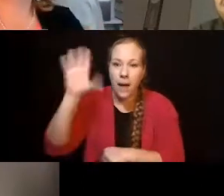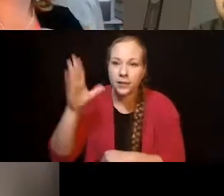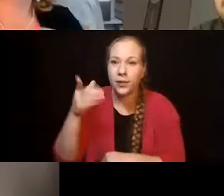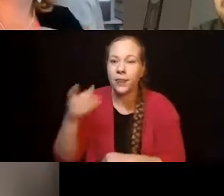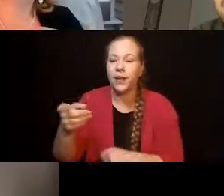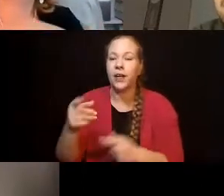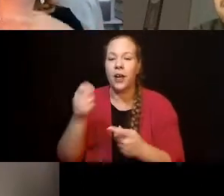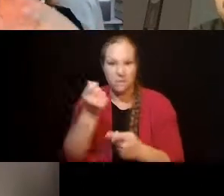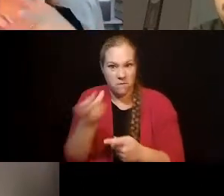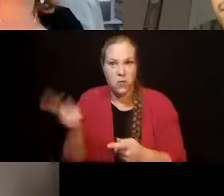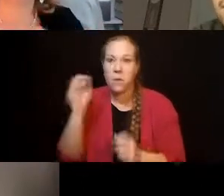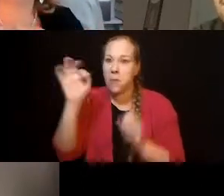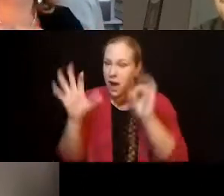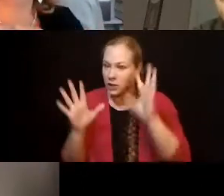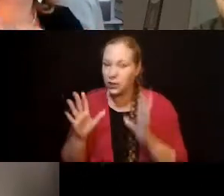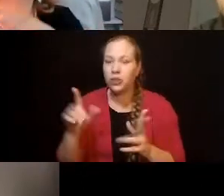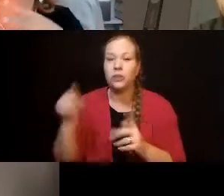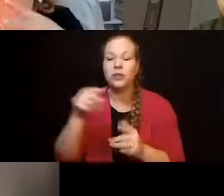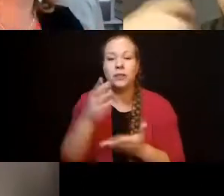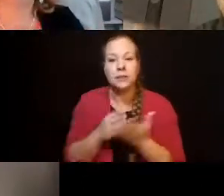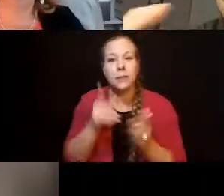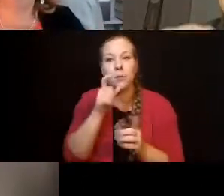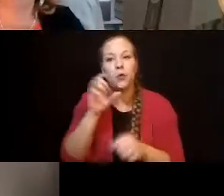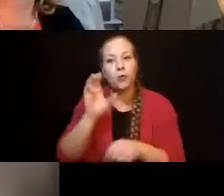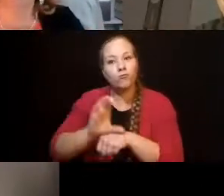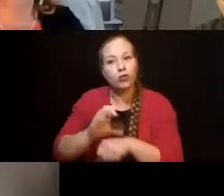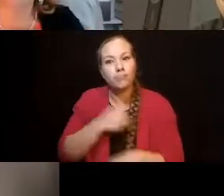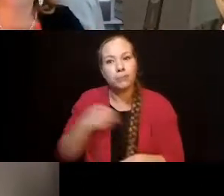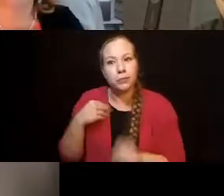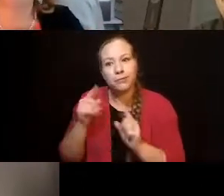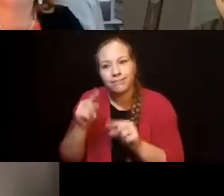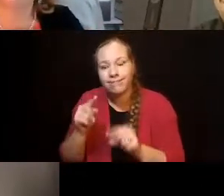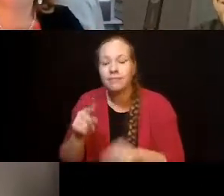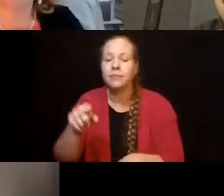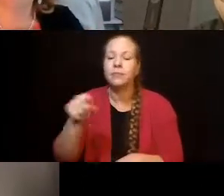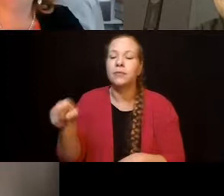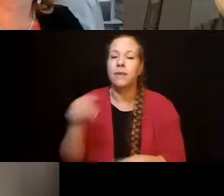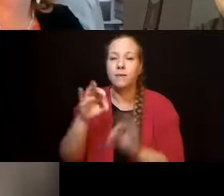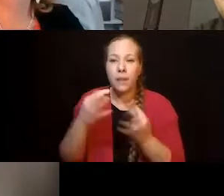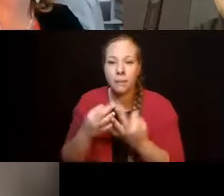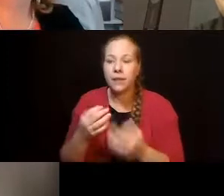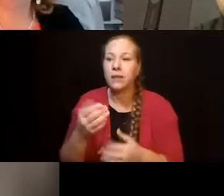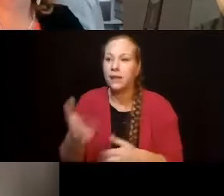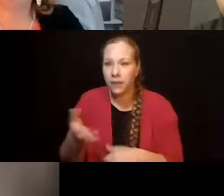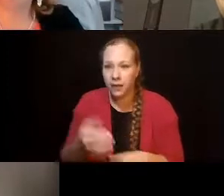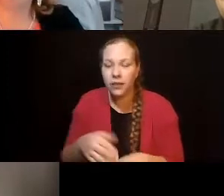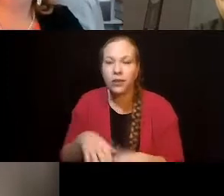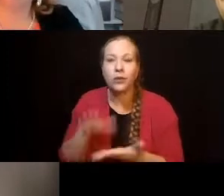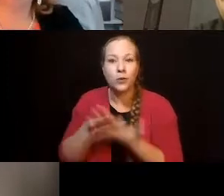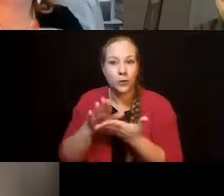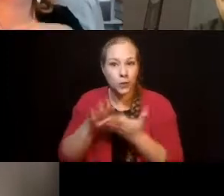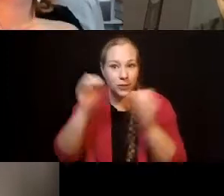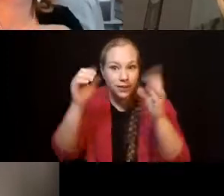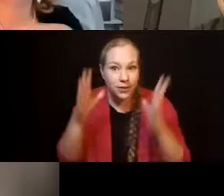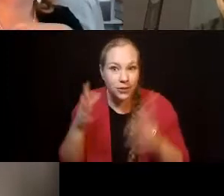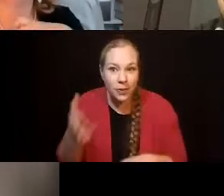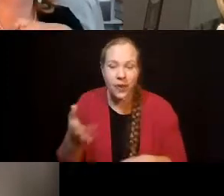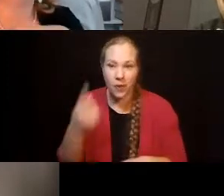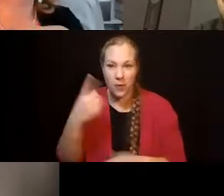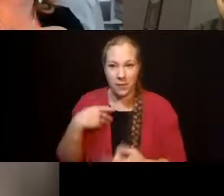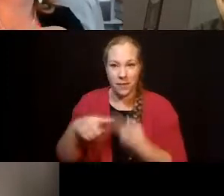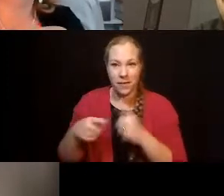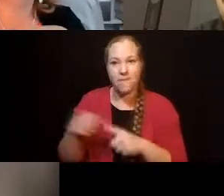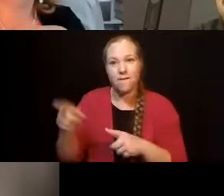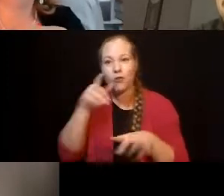His extended family came. Some friends came. And his school teachers came. My friend facilitated it. And we